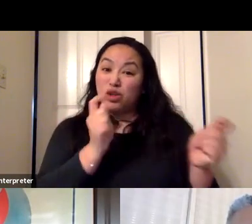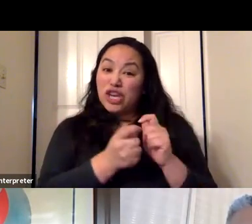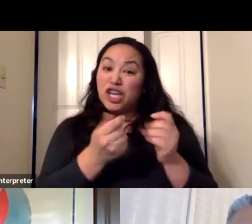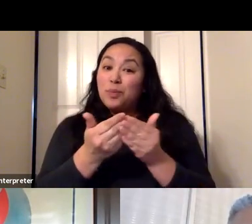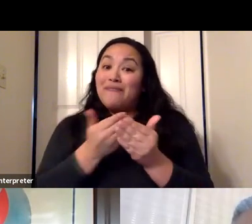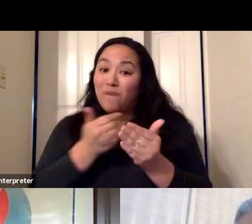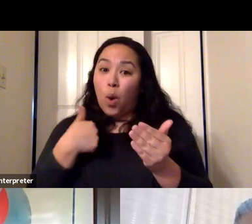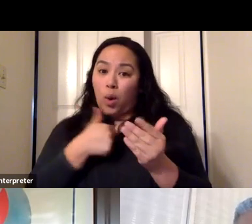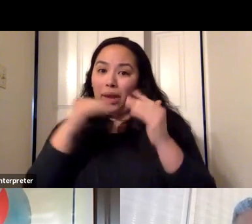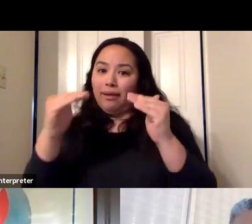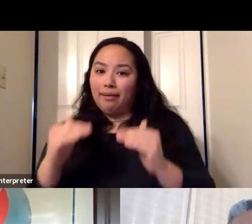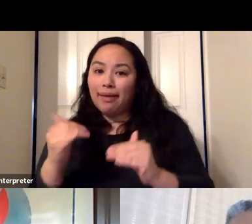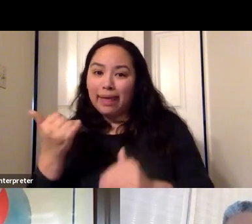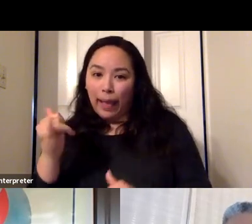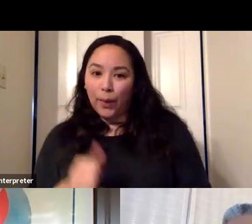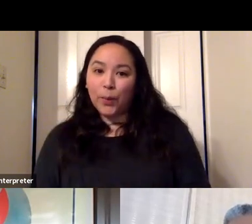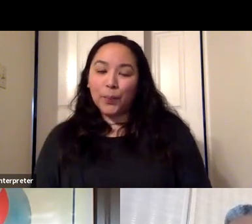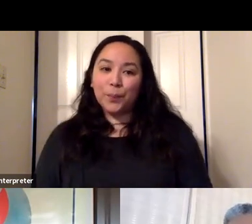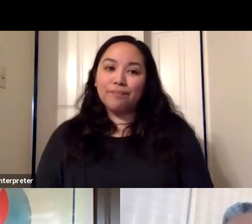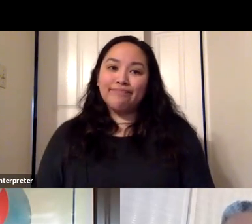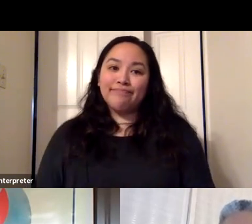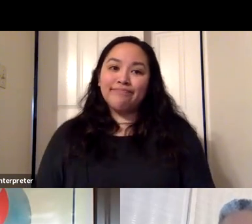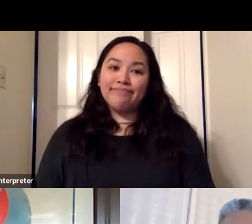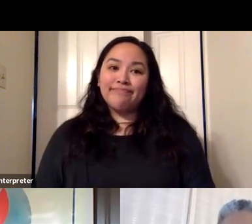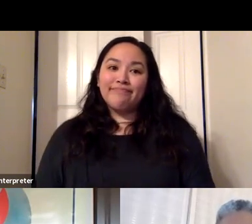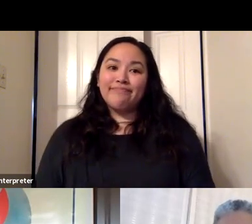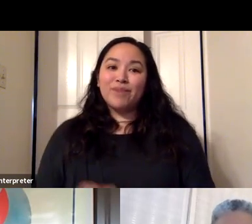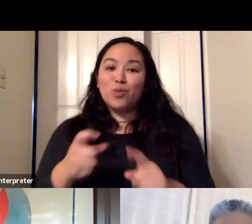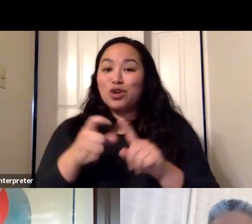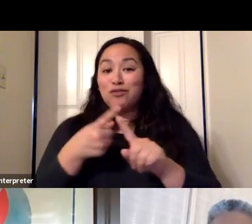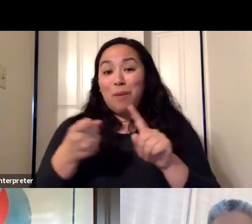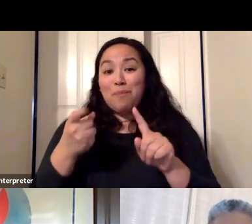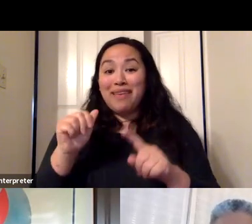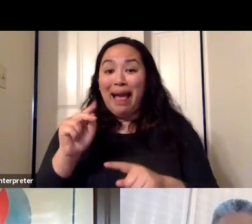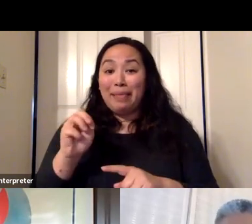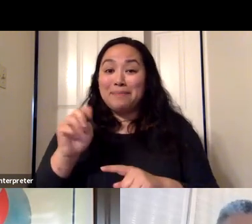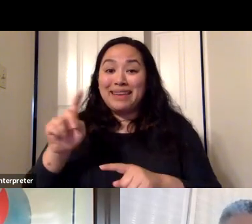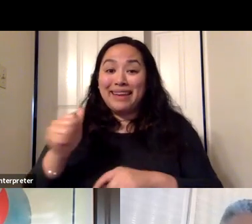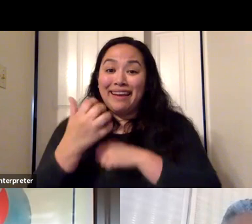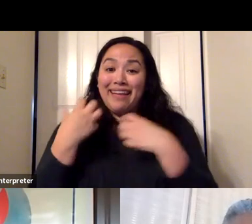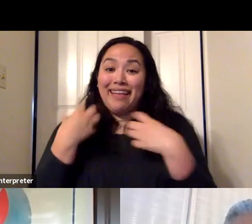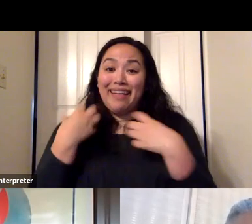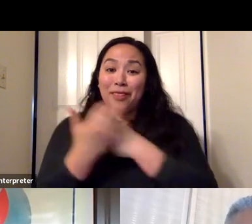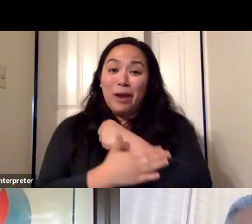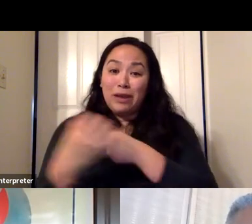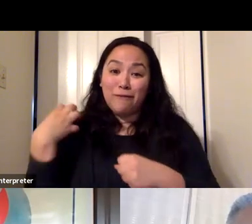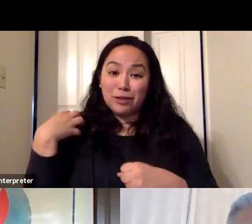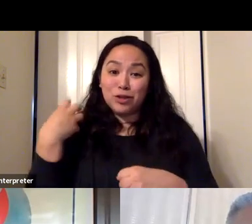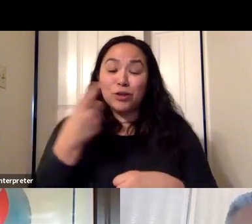Thank you, Dr. Moss words from our Alameda county health officer. So we have reached time.